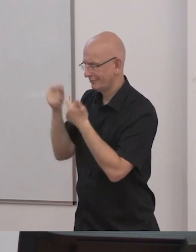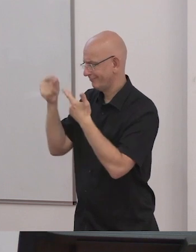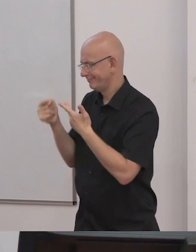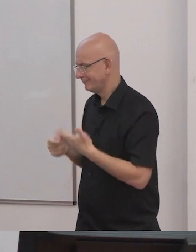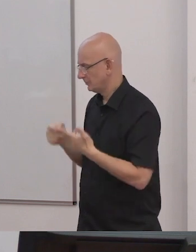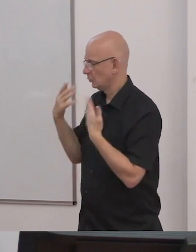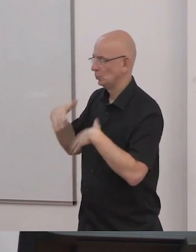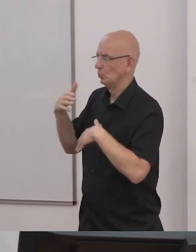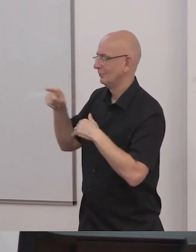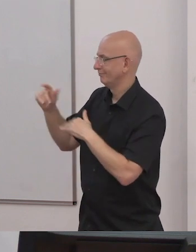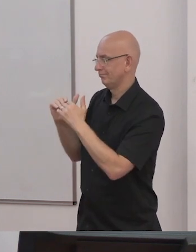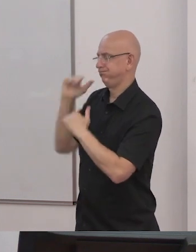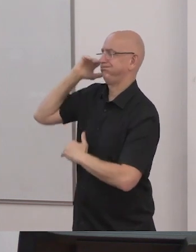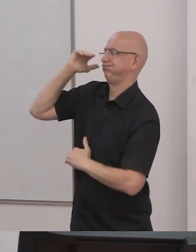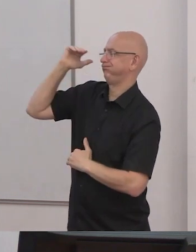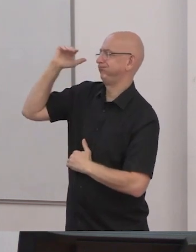school